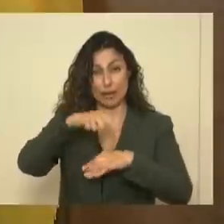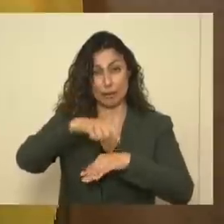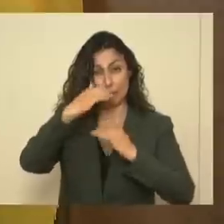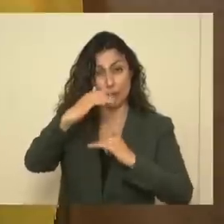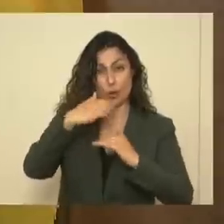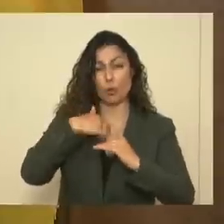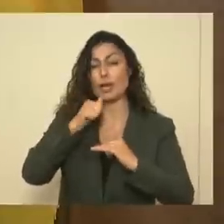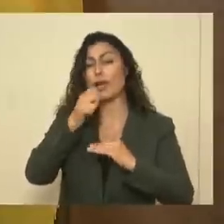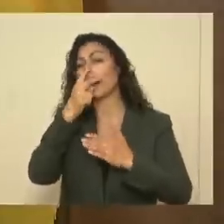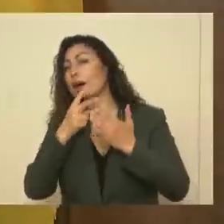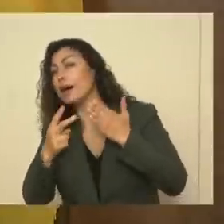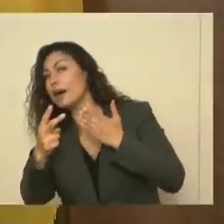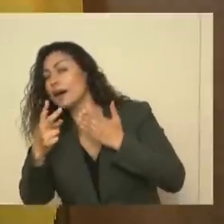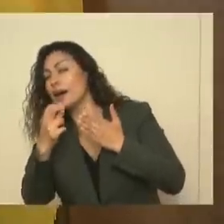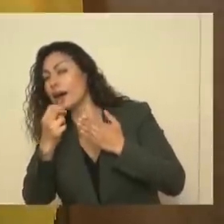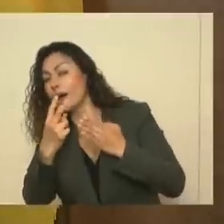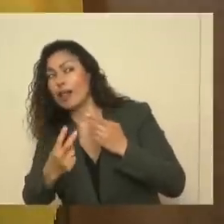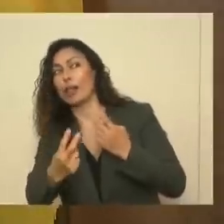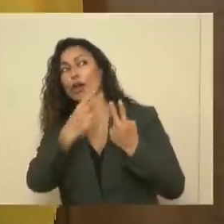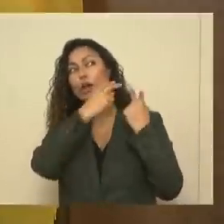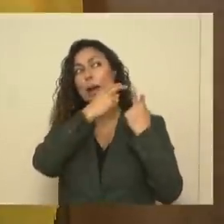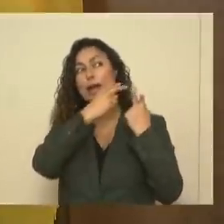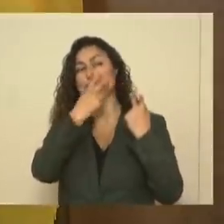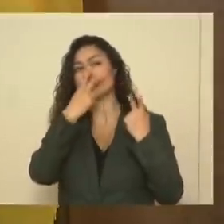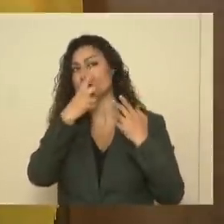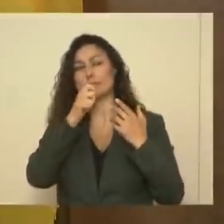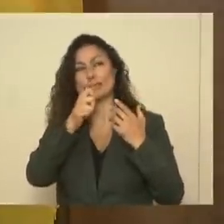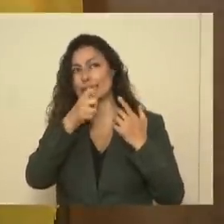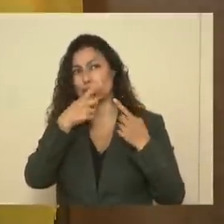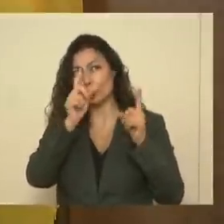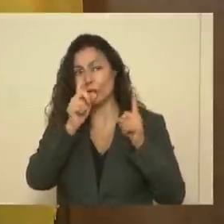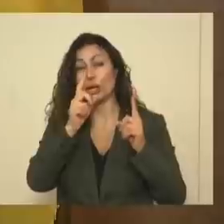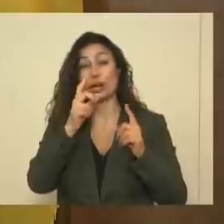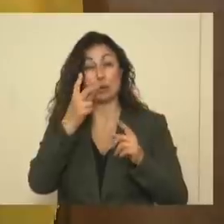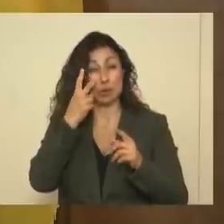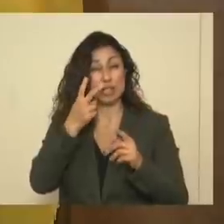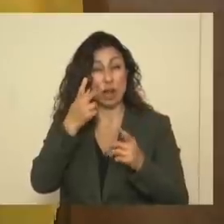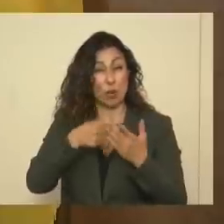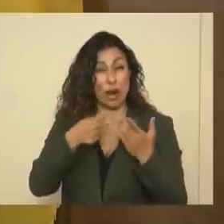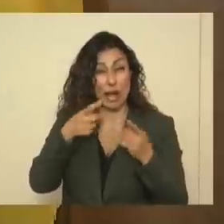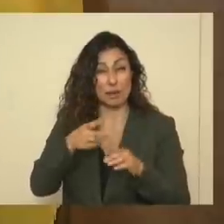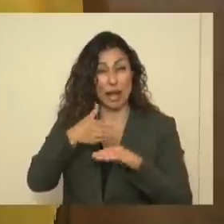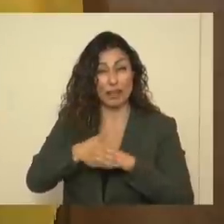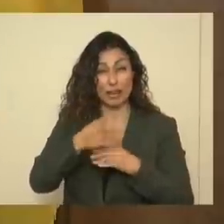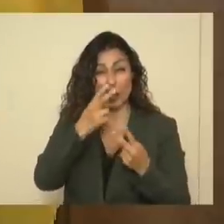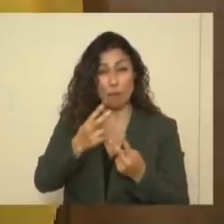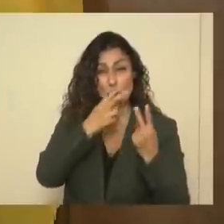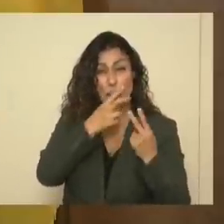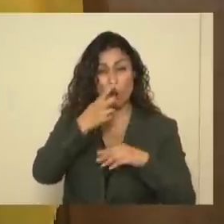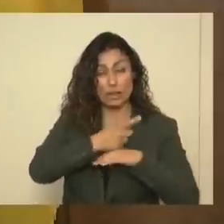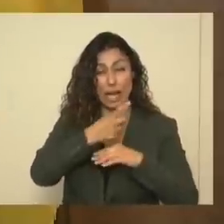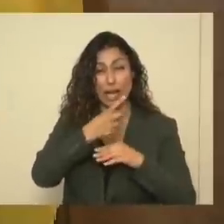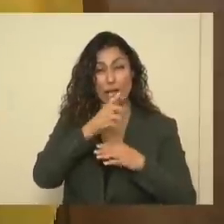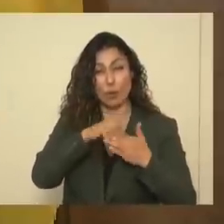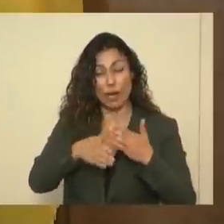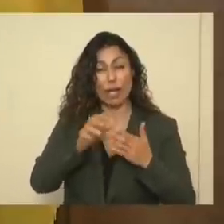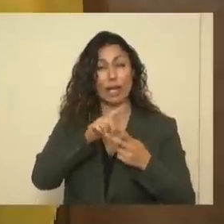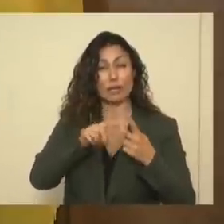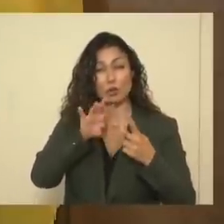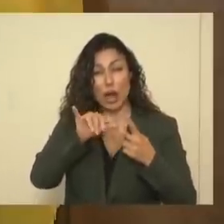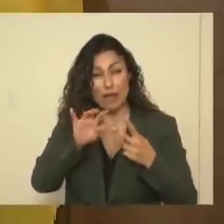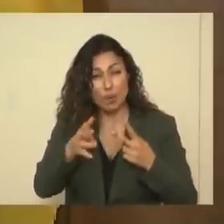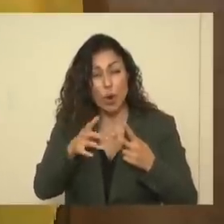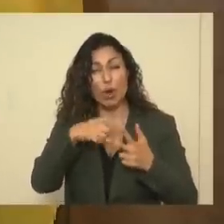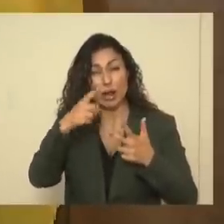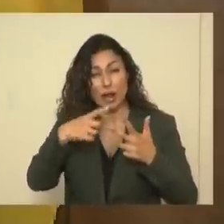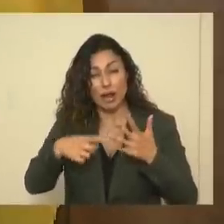what's coming, and we can look back and see what didn't work. We can tell what happened after Memorial Day weekend. We can tell what happened after July 4th. We can tell what happened when